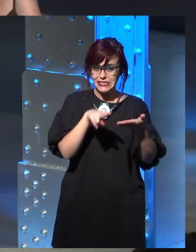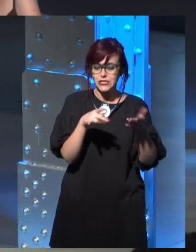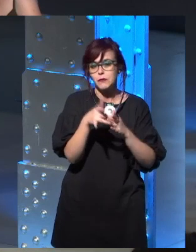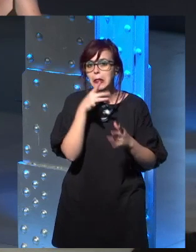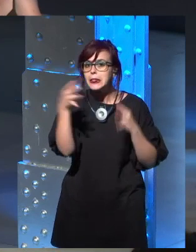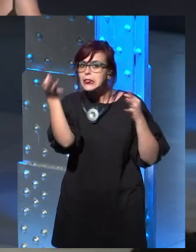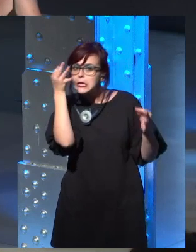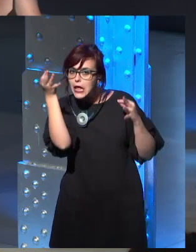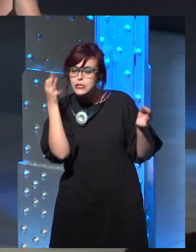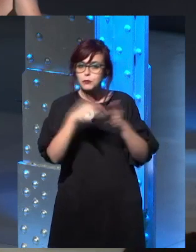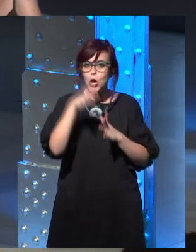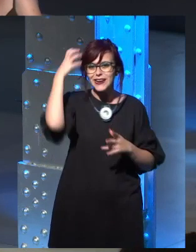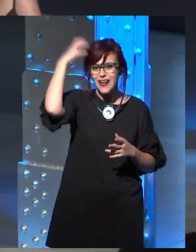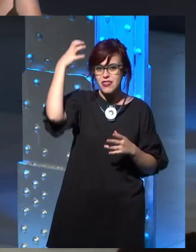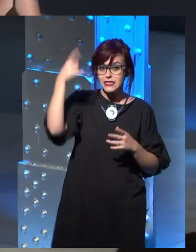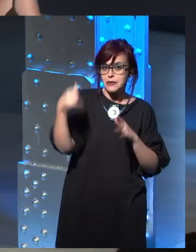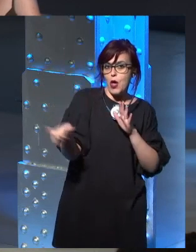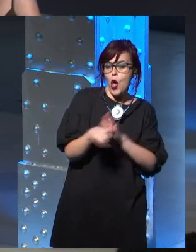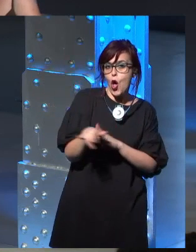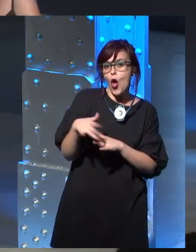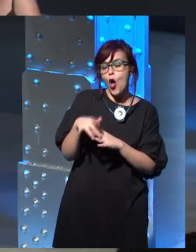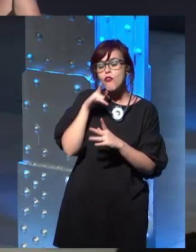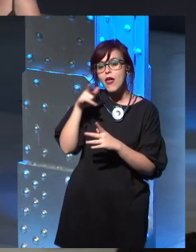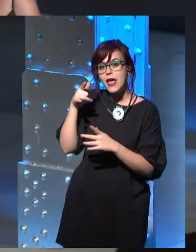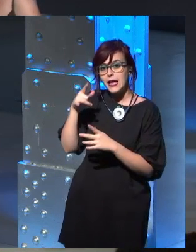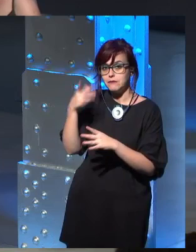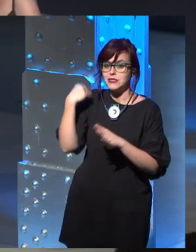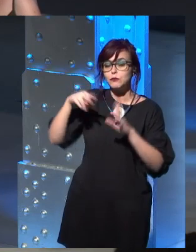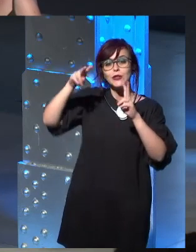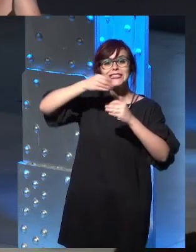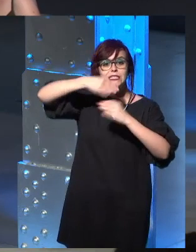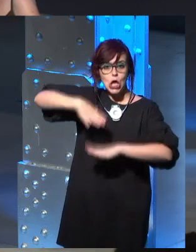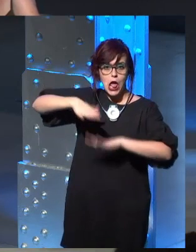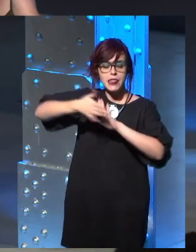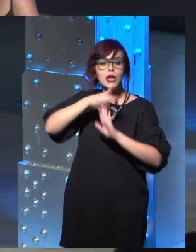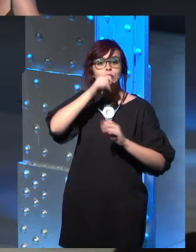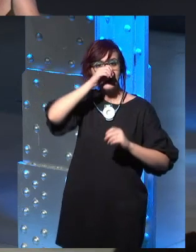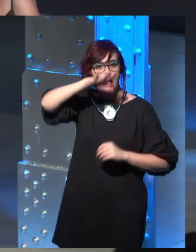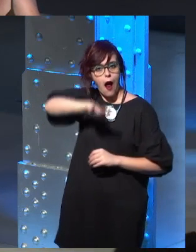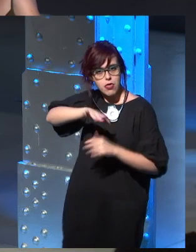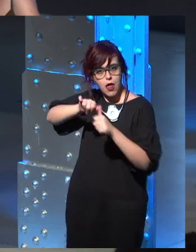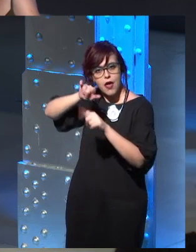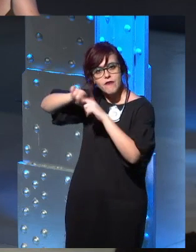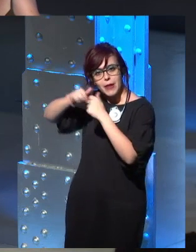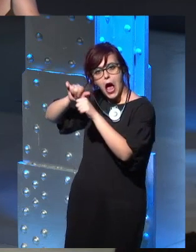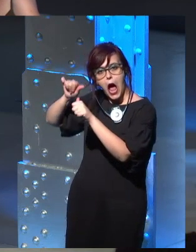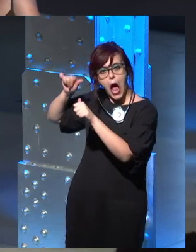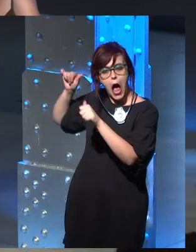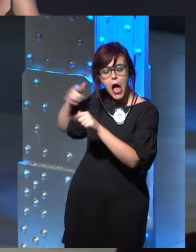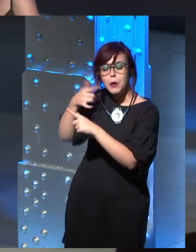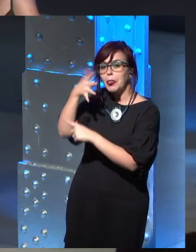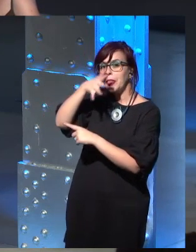um, his, uh, long write-ups ended in the regency of Aegon III.